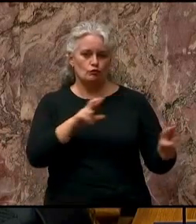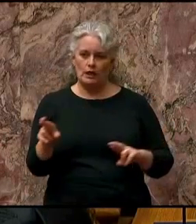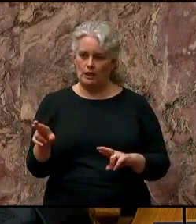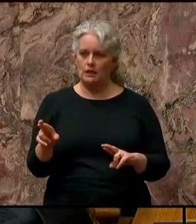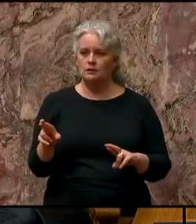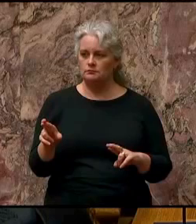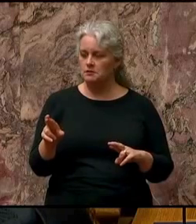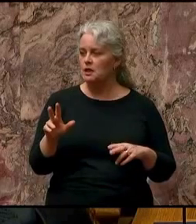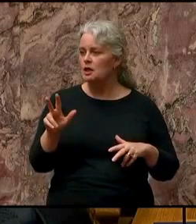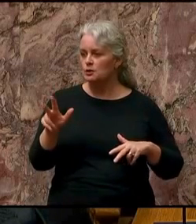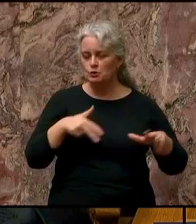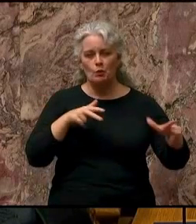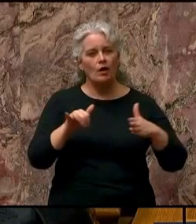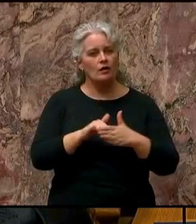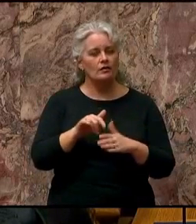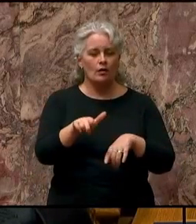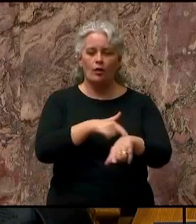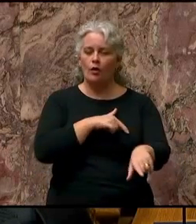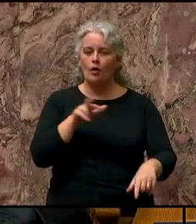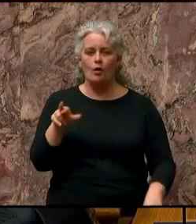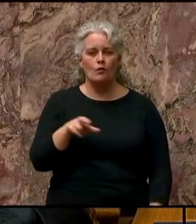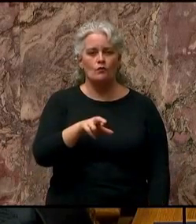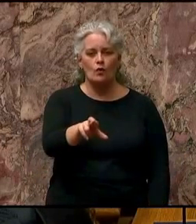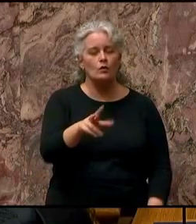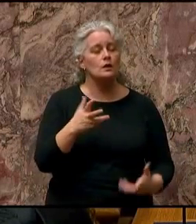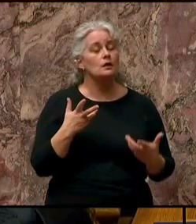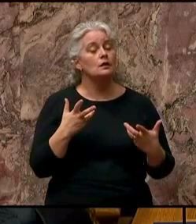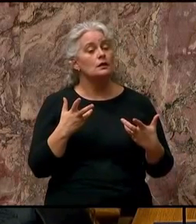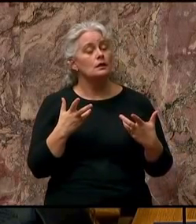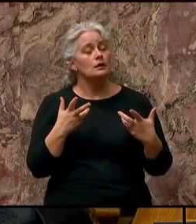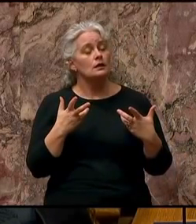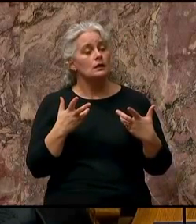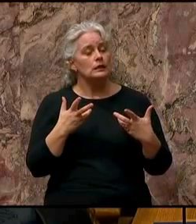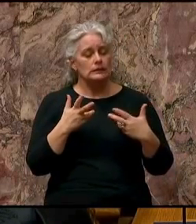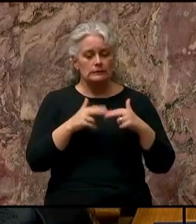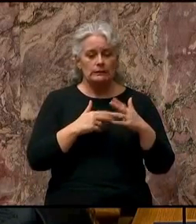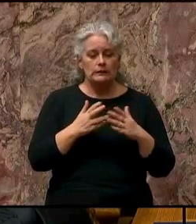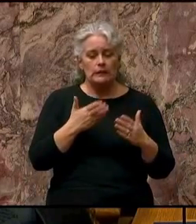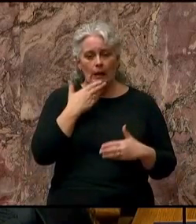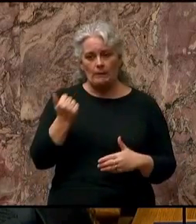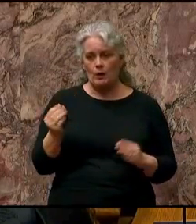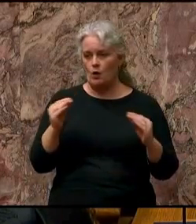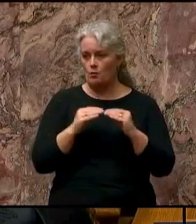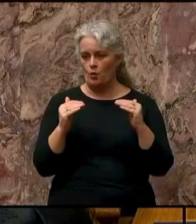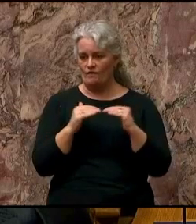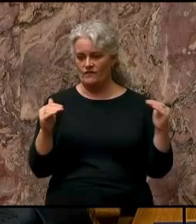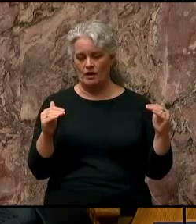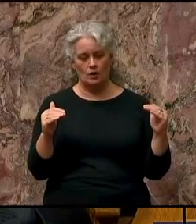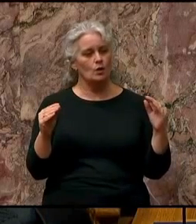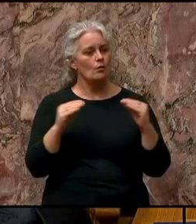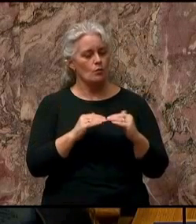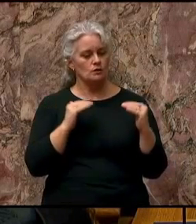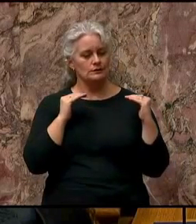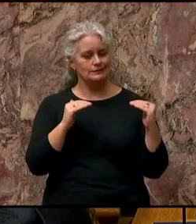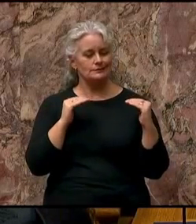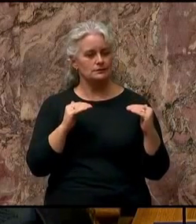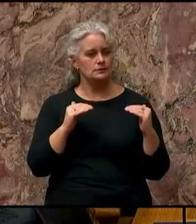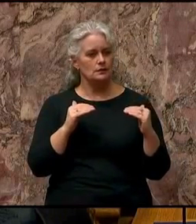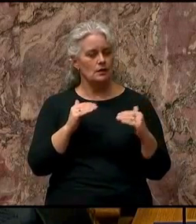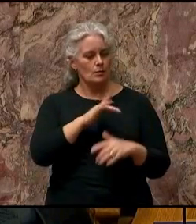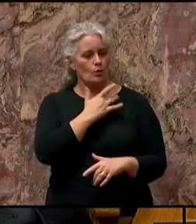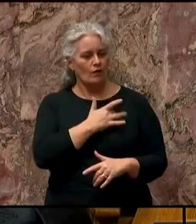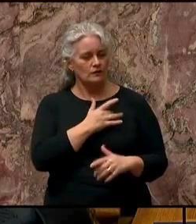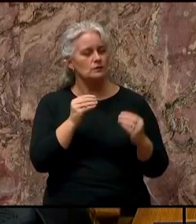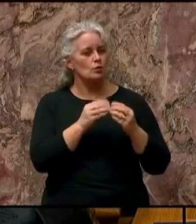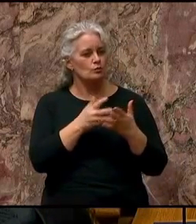long road ahead of us. To build a better, more fair and sustainable province. A more prosperous province.